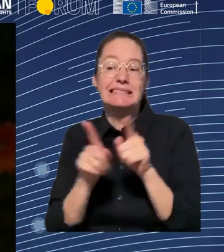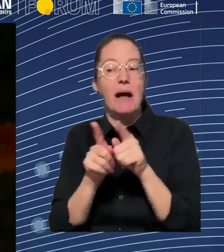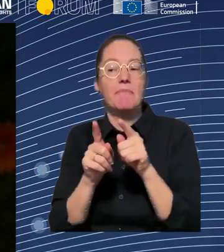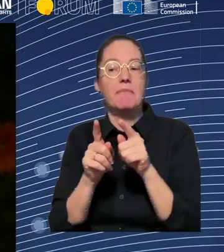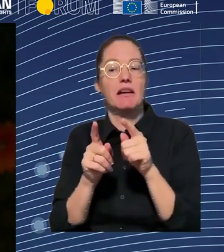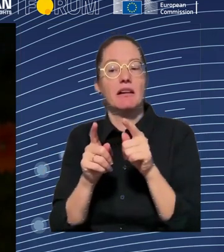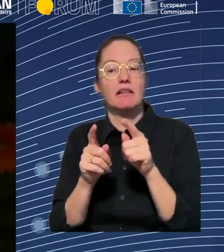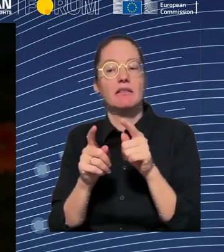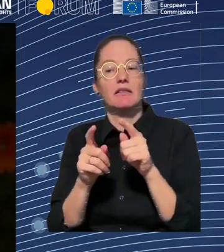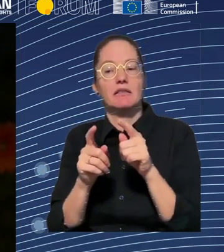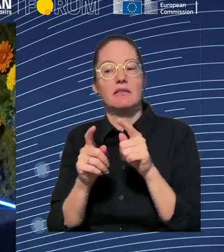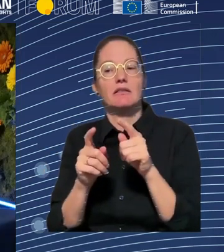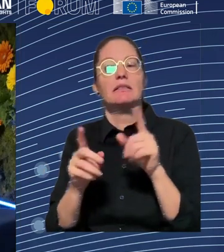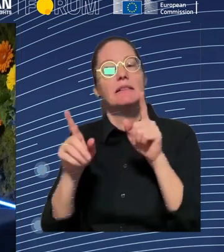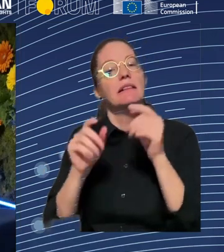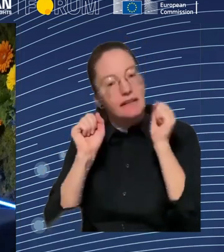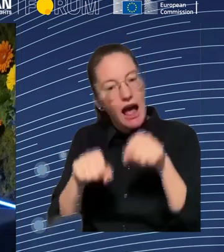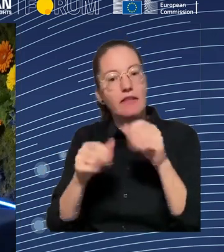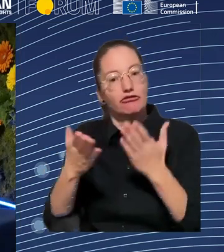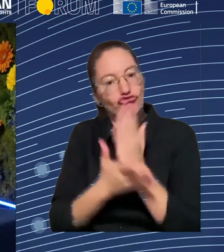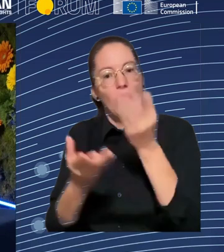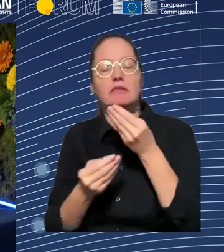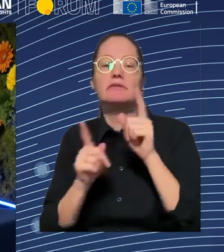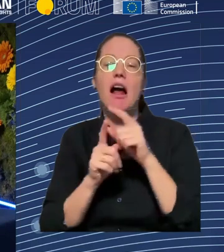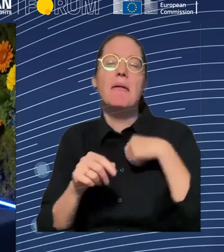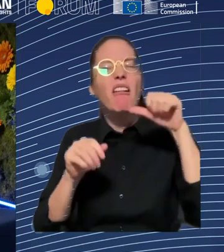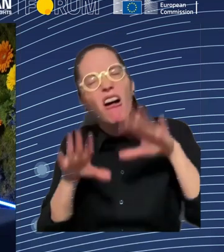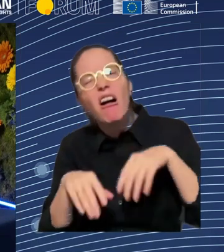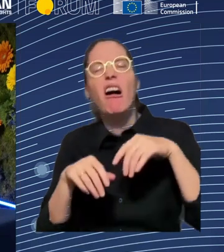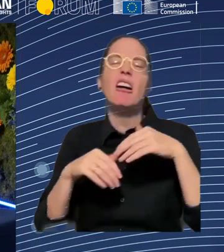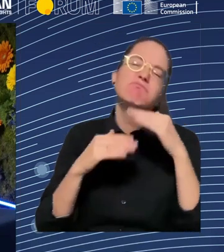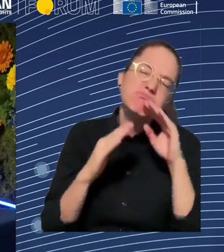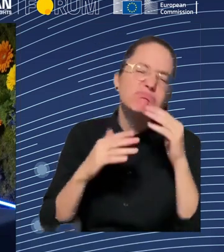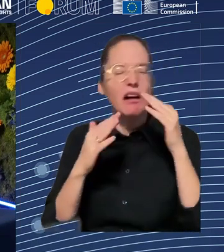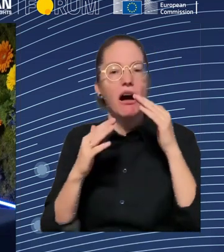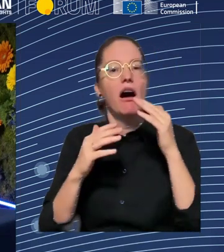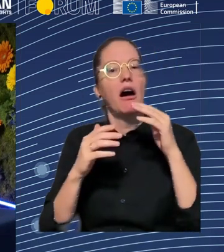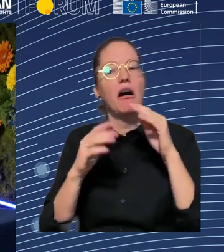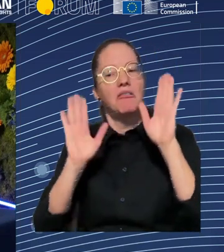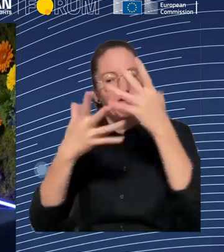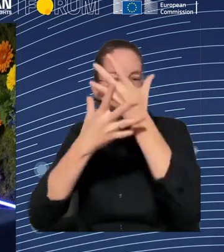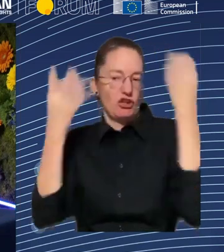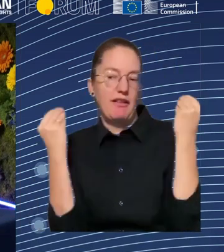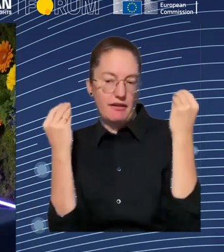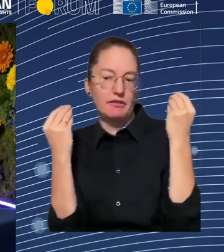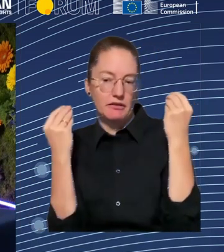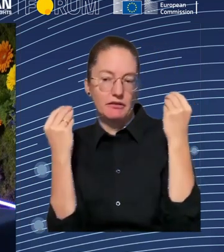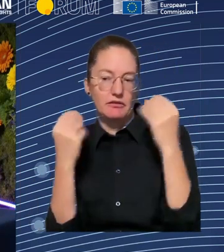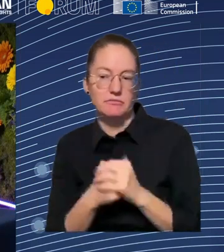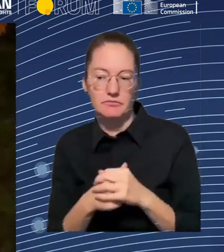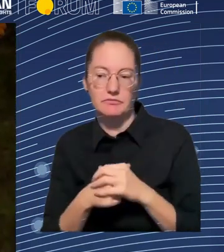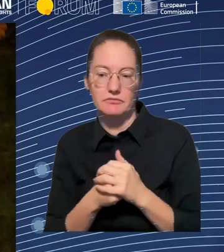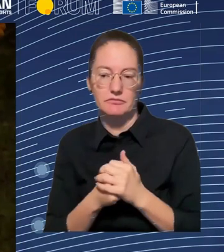question. Absolutely. Absolutely. Good point. Yeah, please. I just... Just to build on that, I have this interesting story from California,